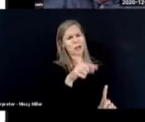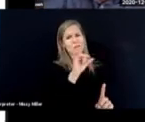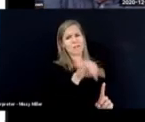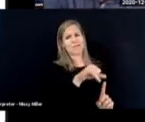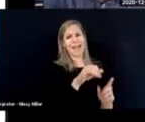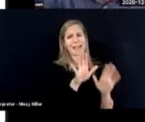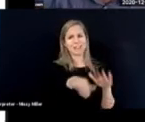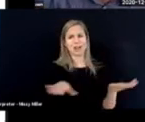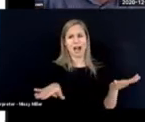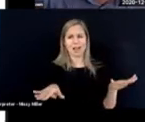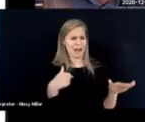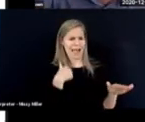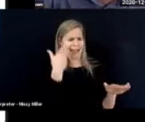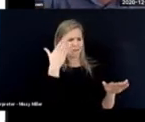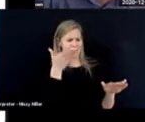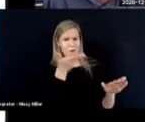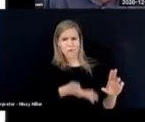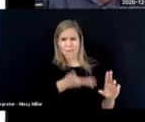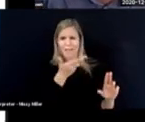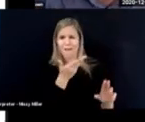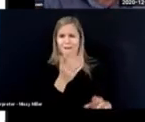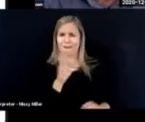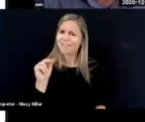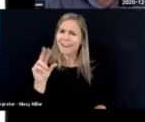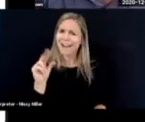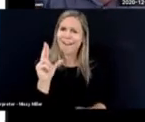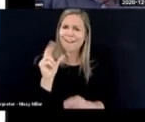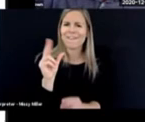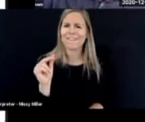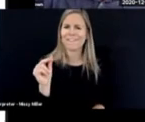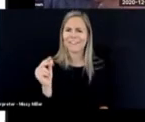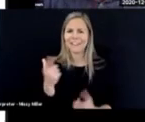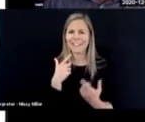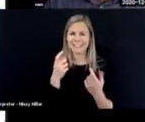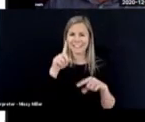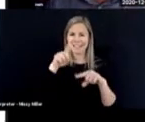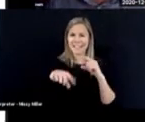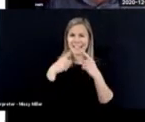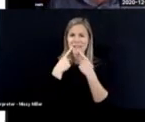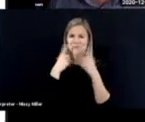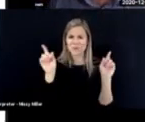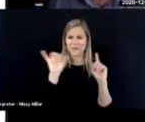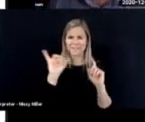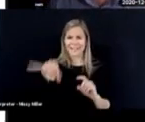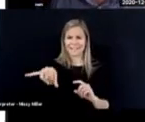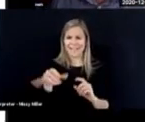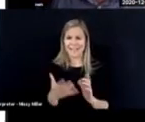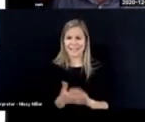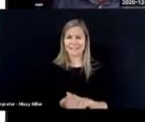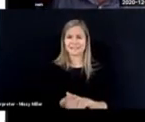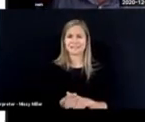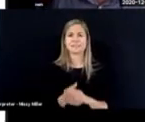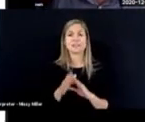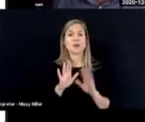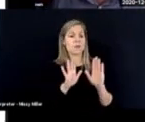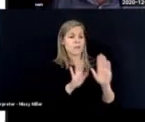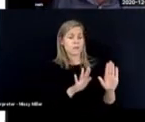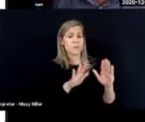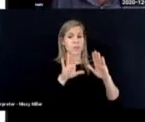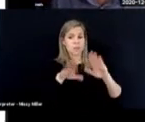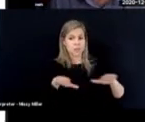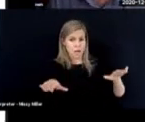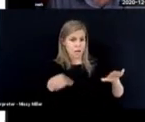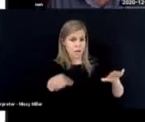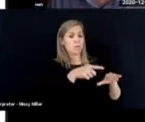motivators for that child you're working with who I don't know. Because it just doesn't, can't work like that.